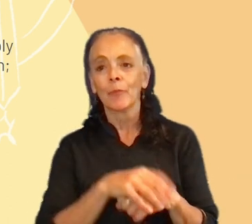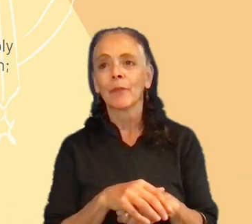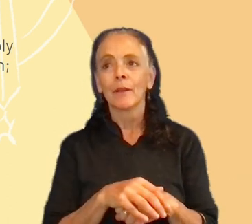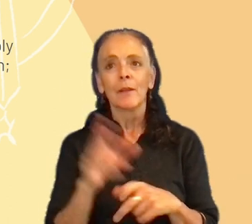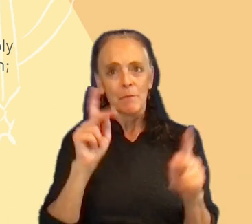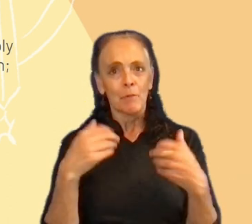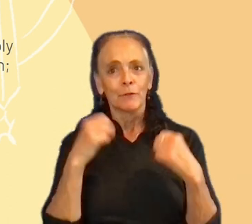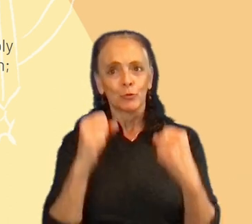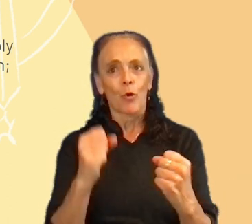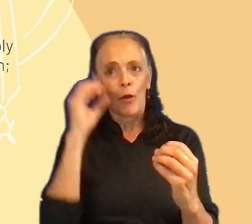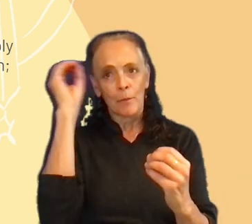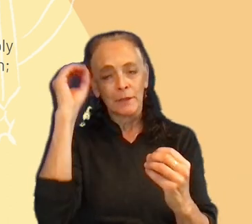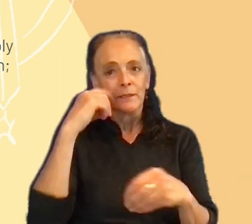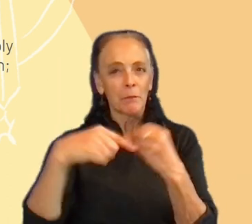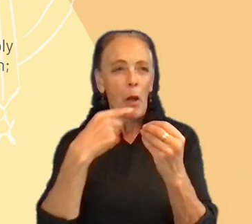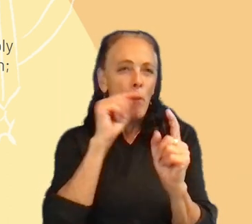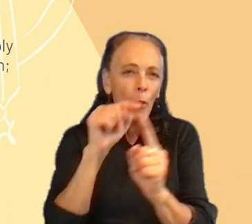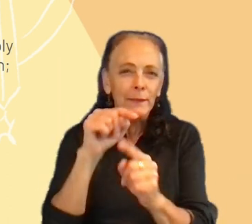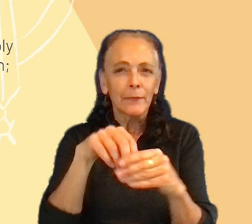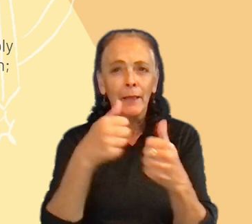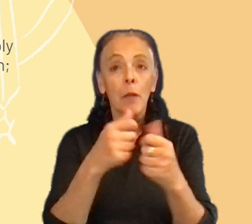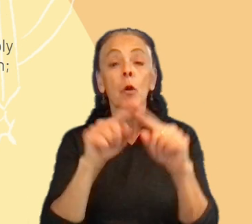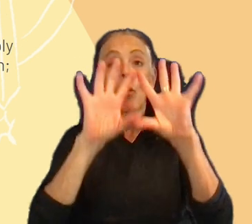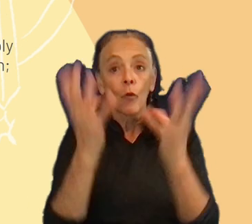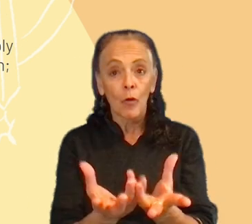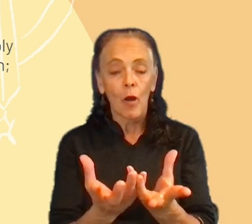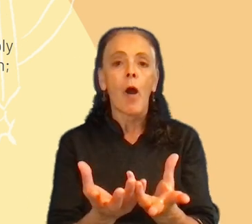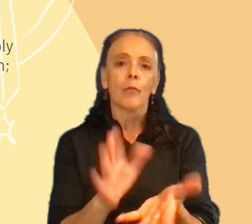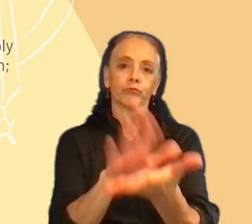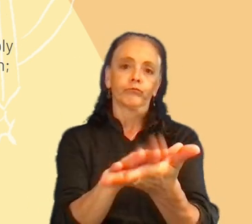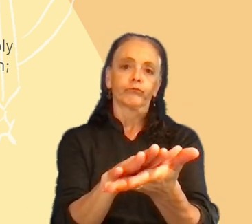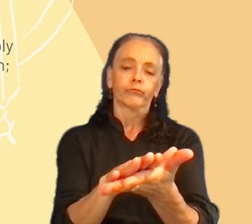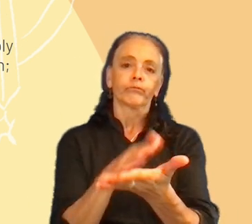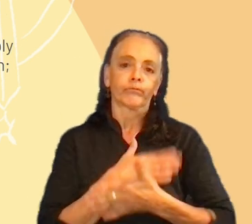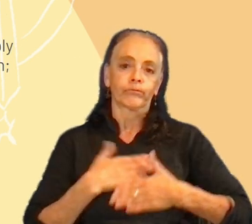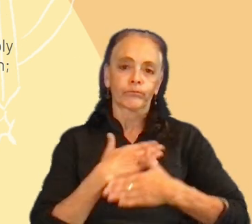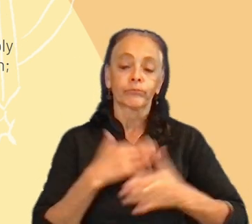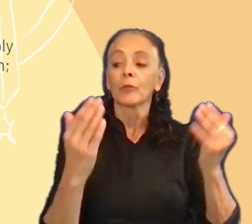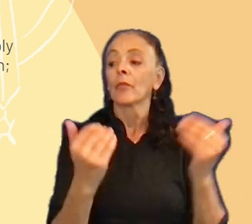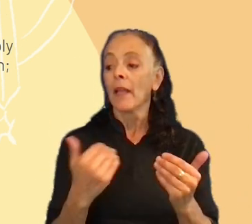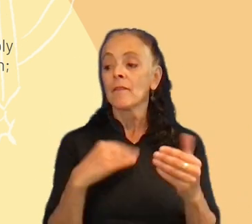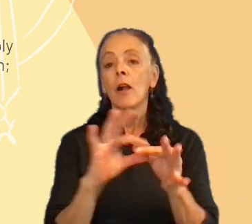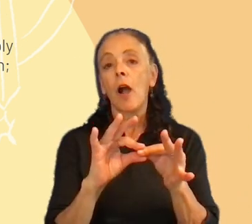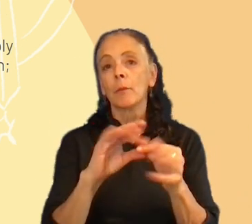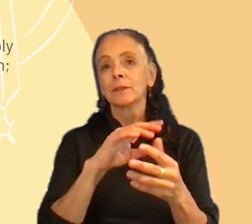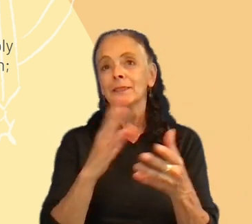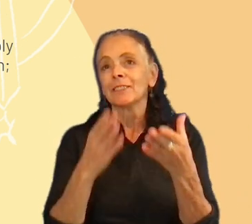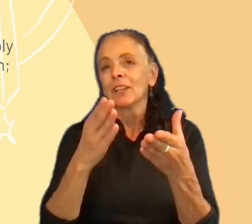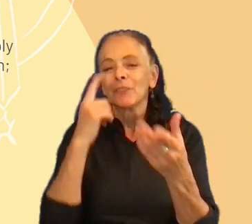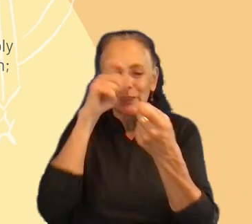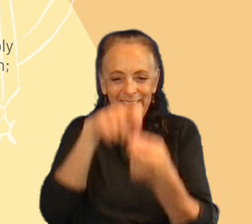opinions about some points of the game, but they praise it. Players have comments and suggestions about specific details